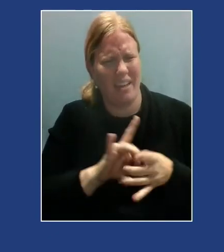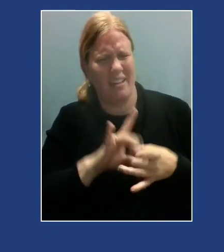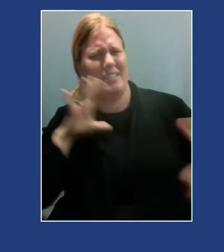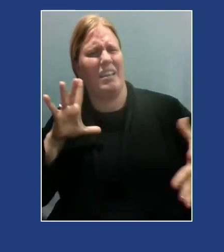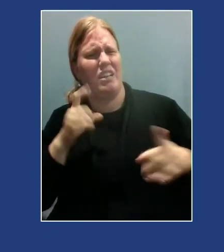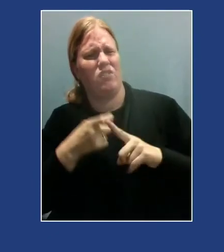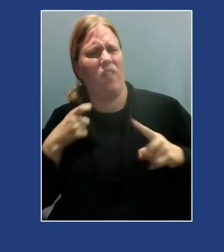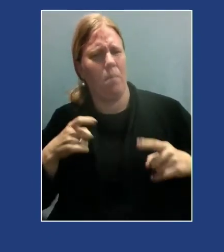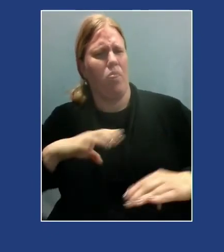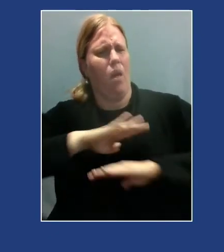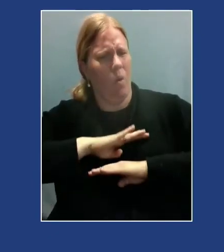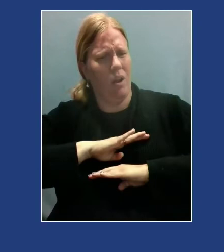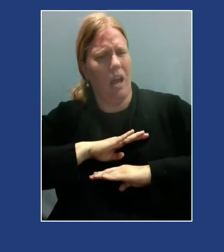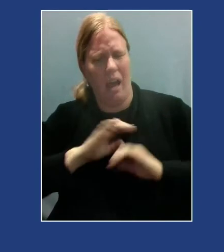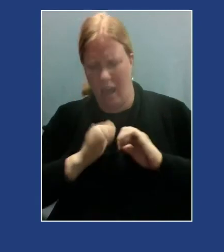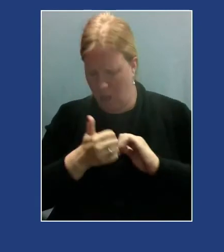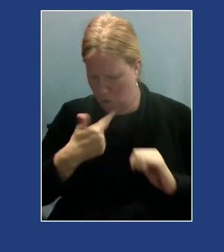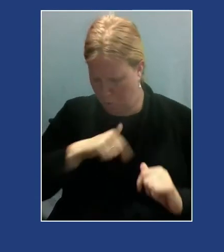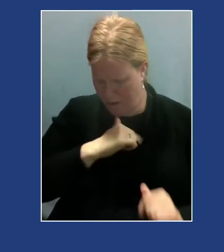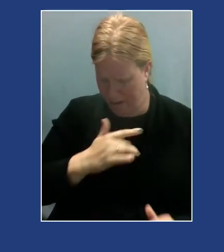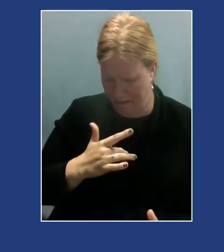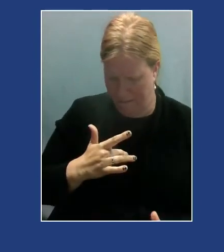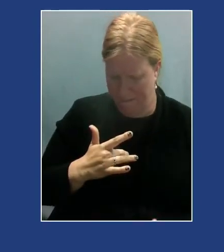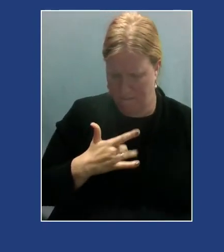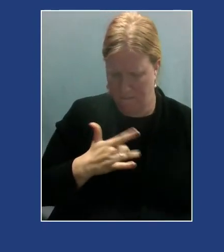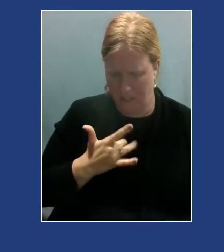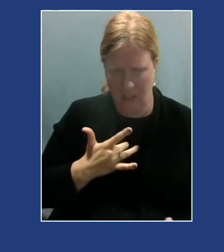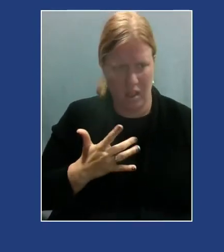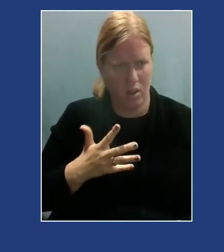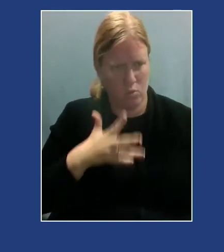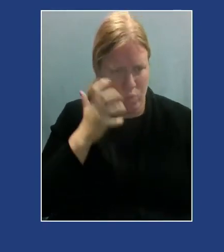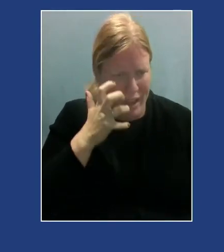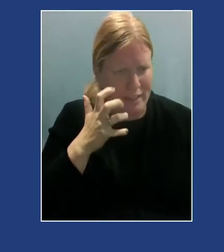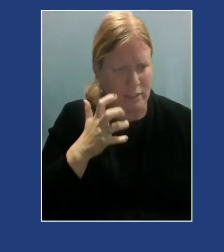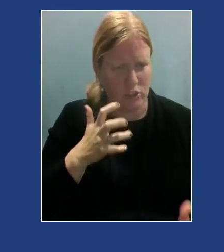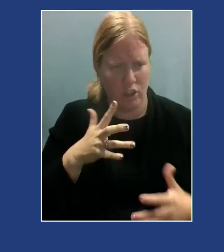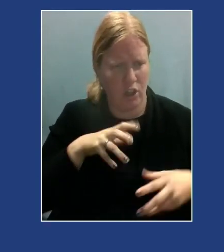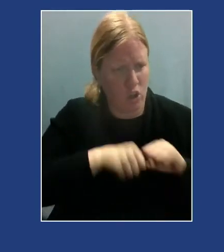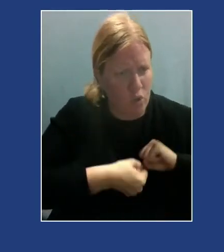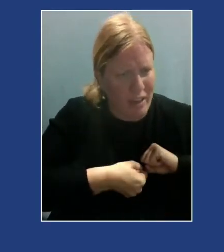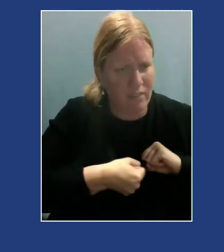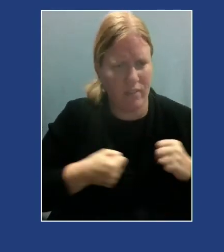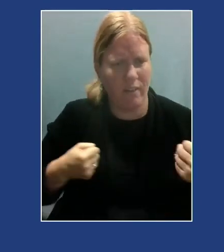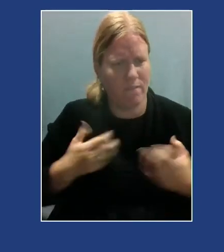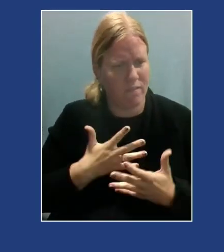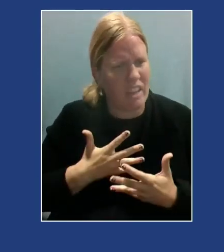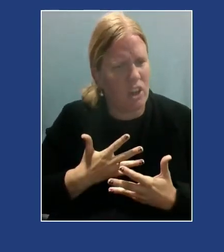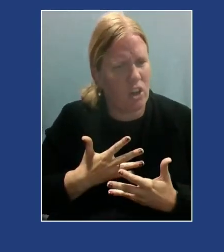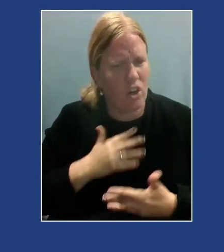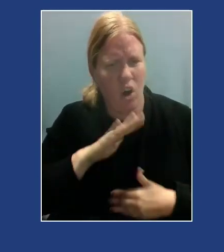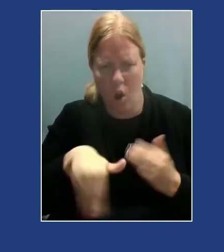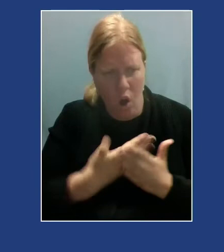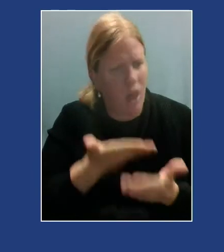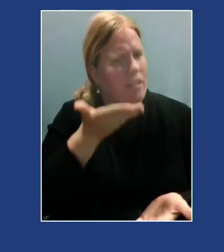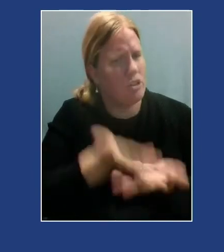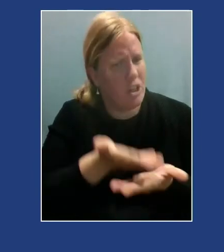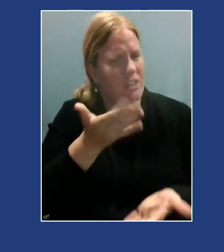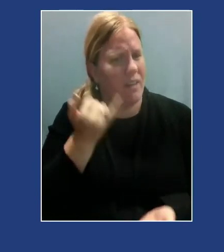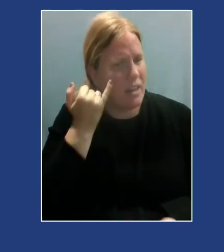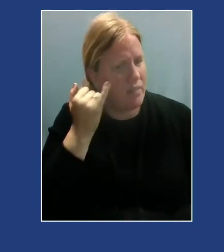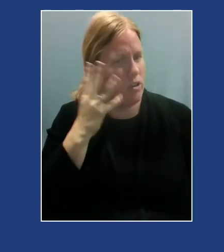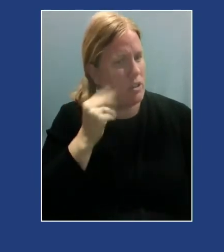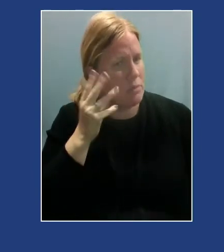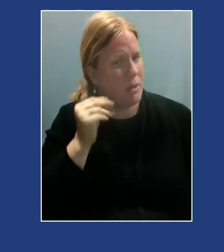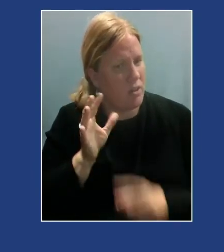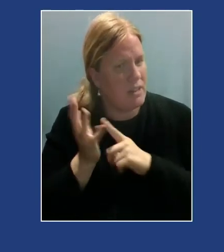how do we then allow ourselves to fully fill into rage, grief, and fear that are all justified if you're experiencing